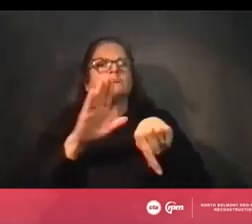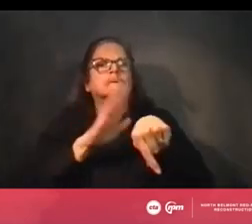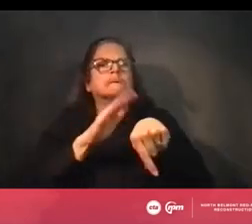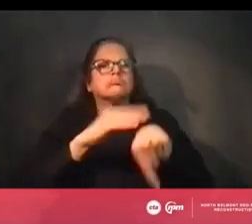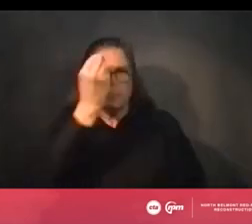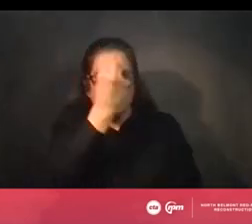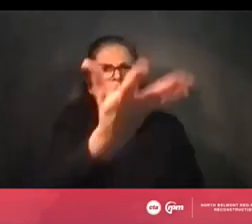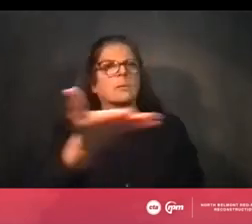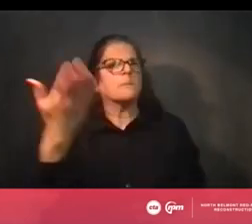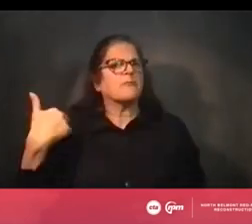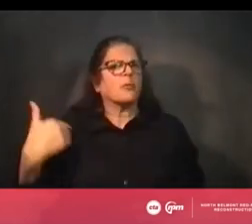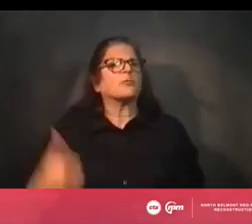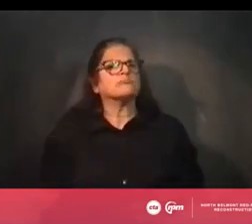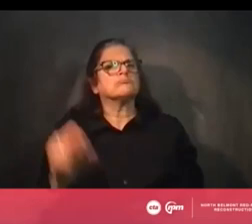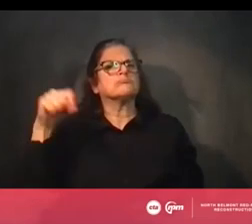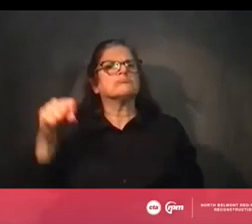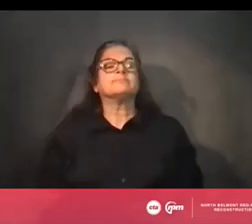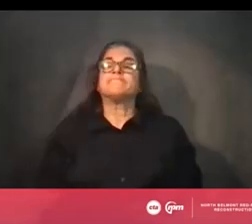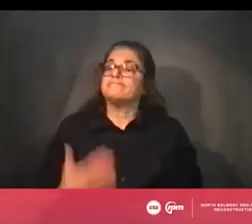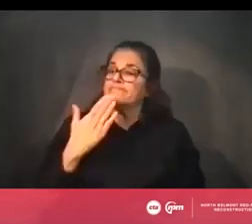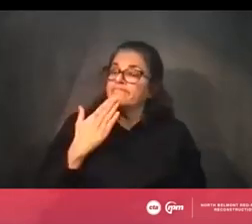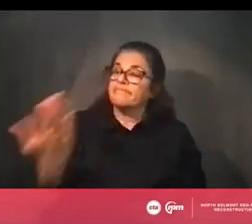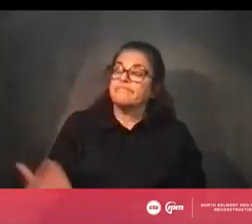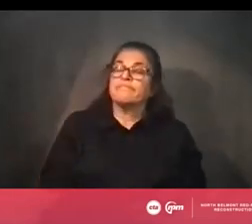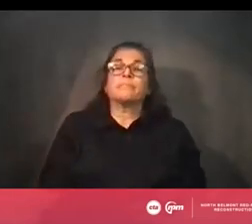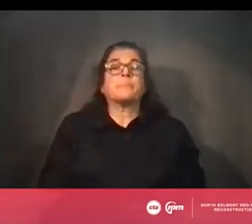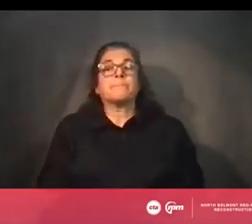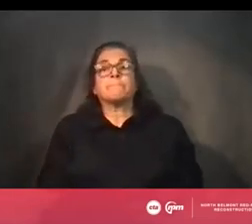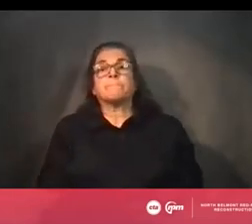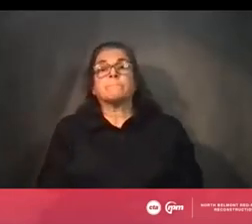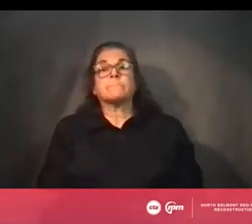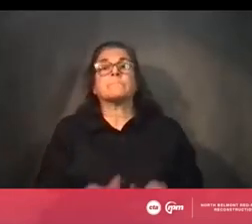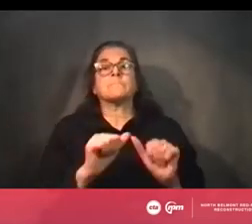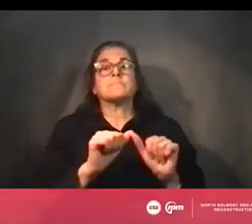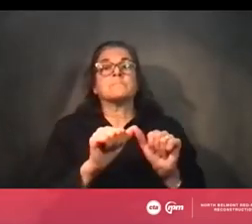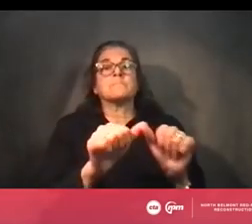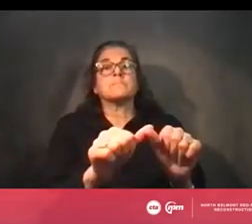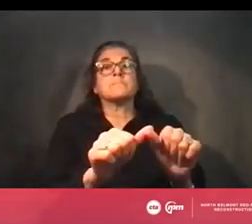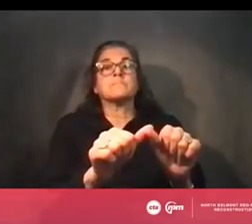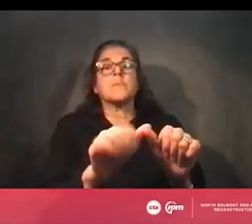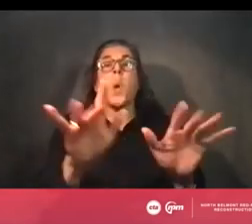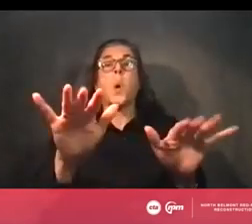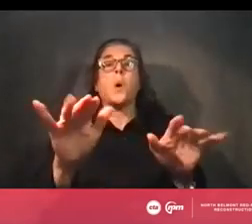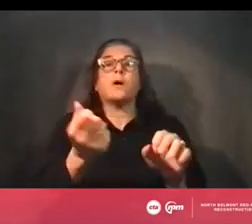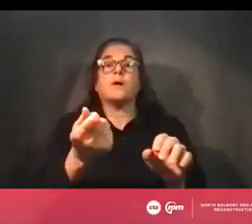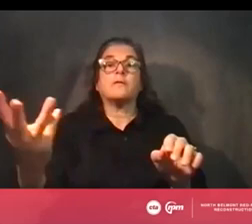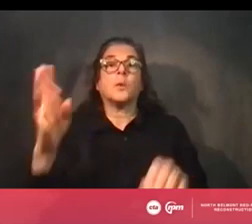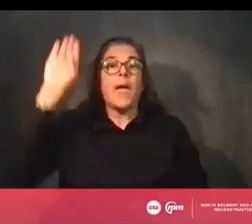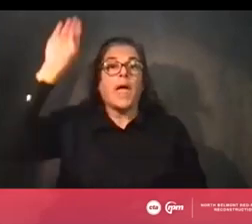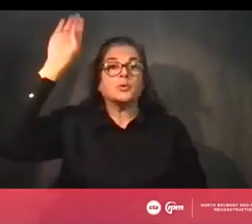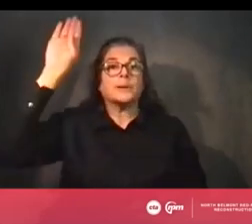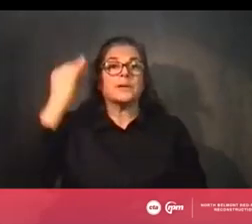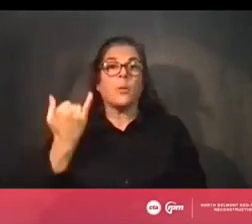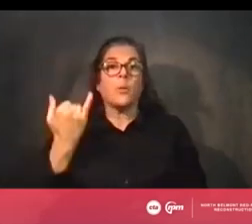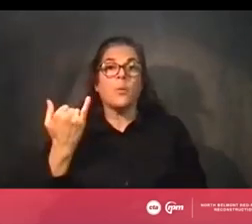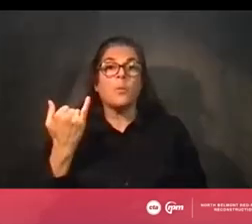Thank you. Okay, I will keep going on a couple. Oh, actually, I'm getting a few hands raised.